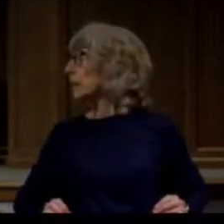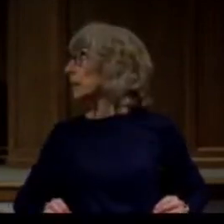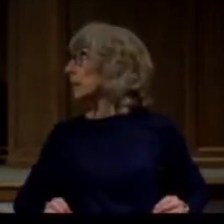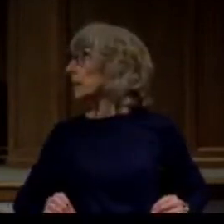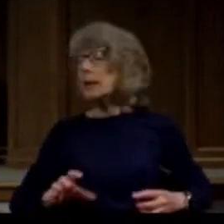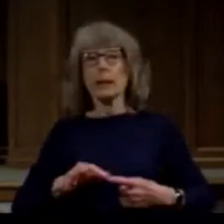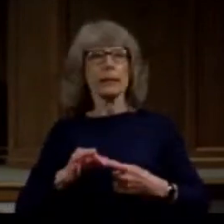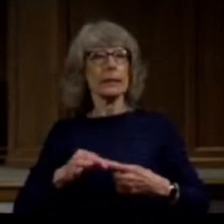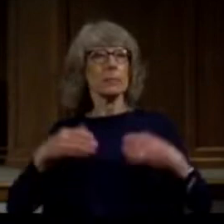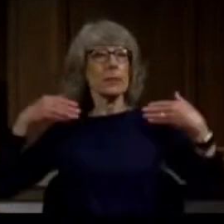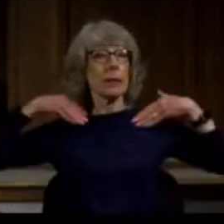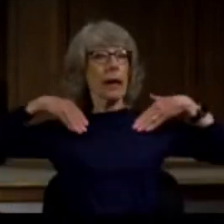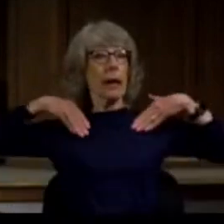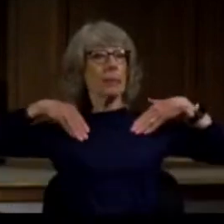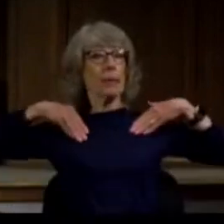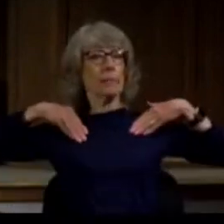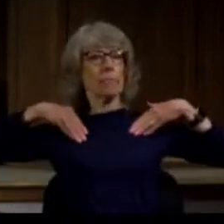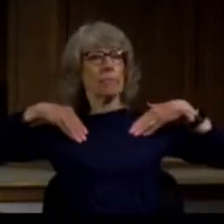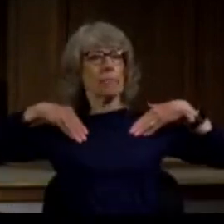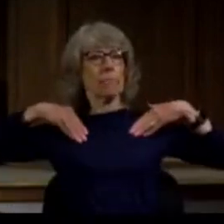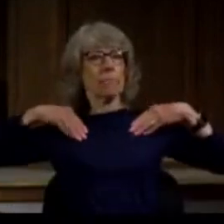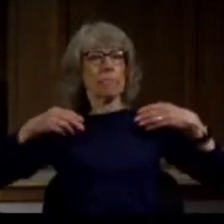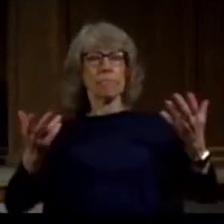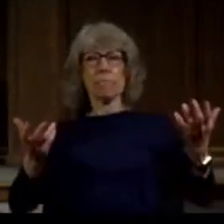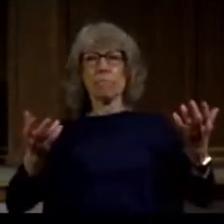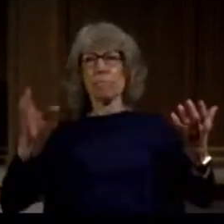fit you know I thought that's weird